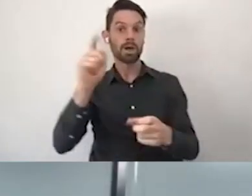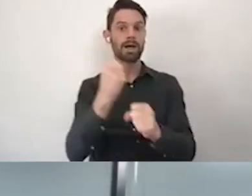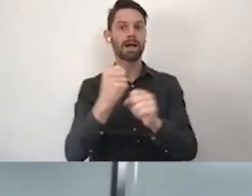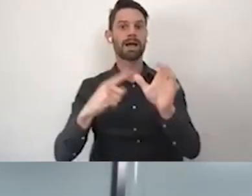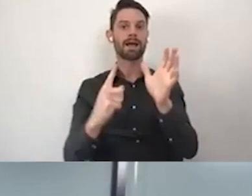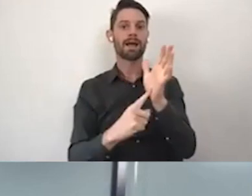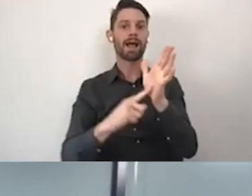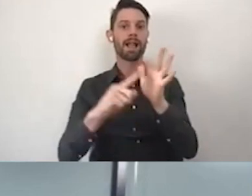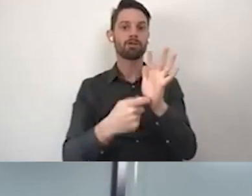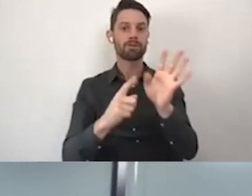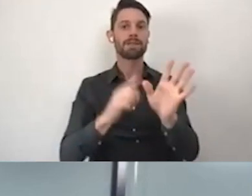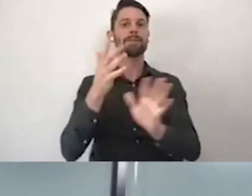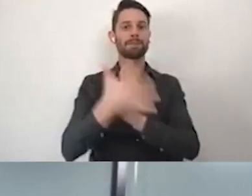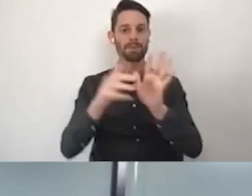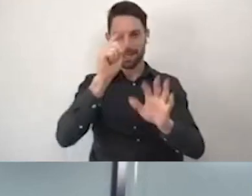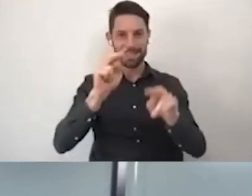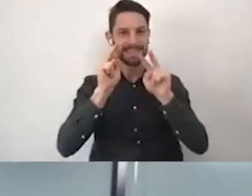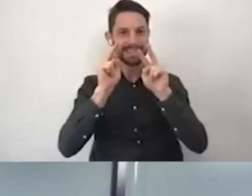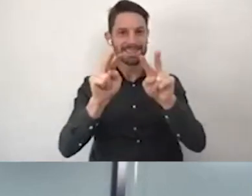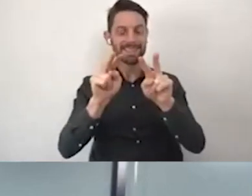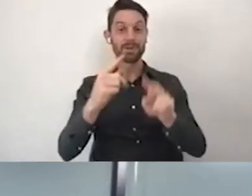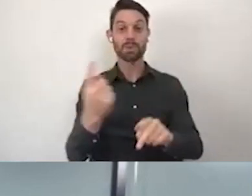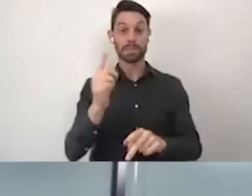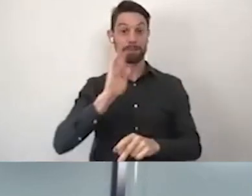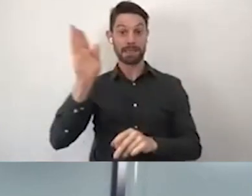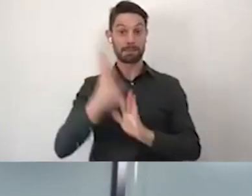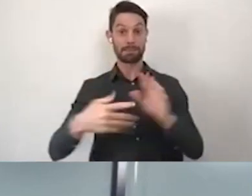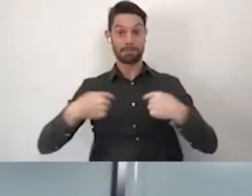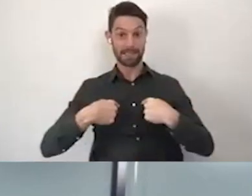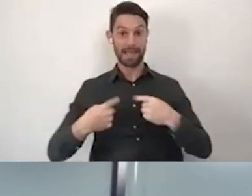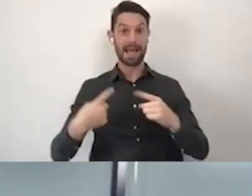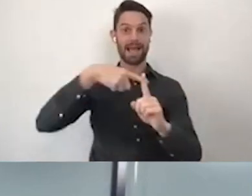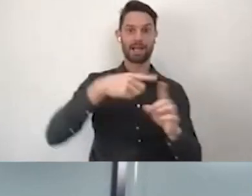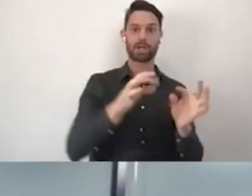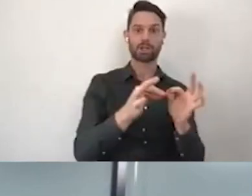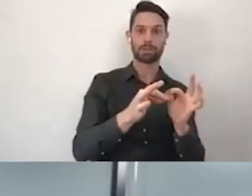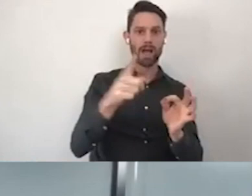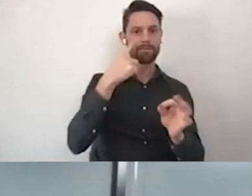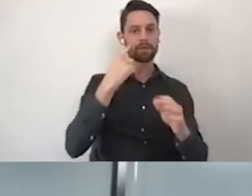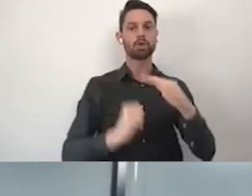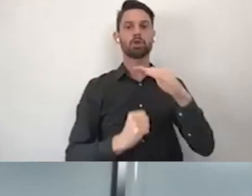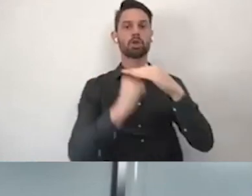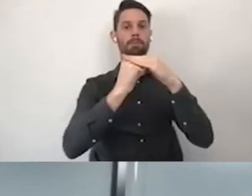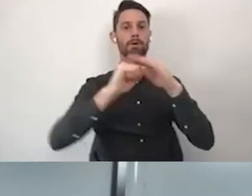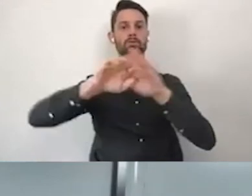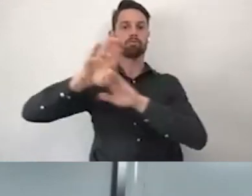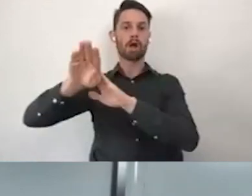person speaking. You can do this by hitting the button in the top right hand corner at any time during the session.